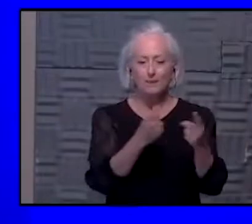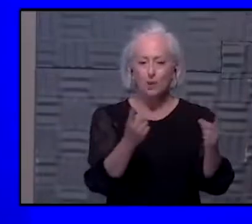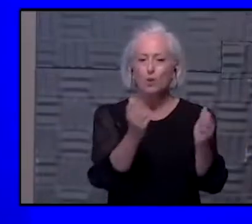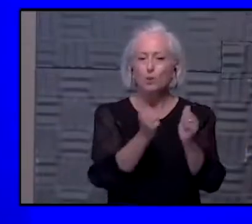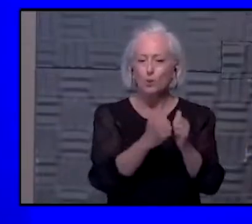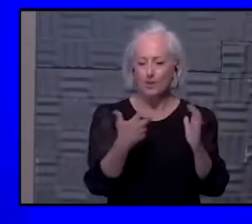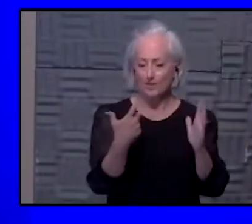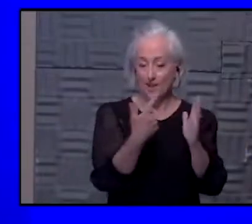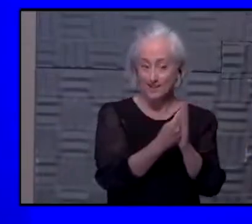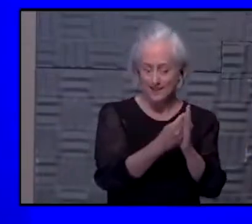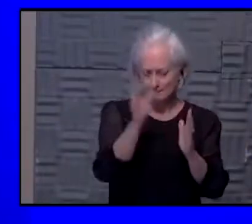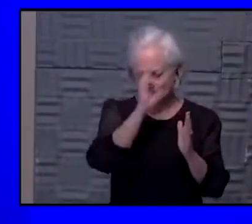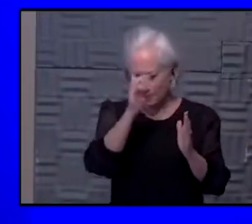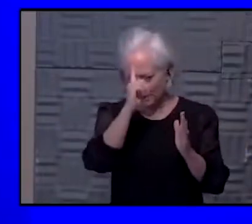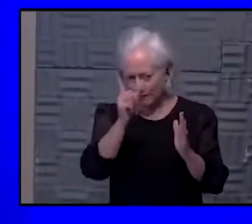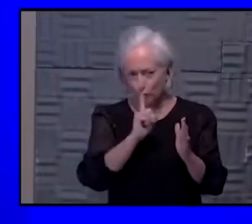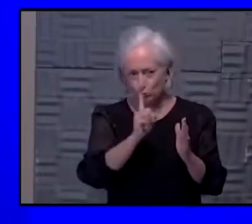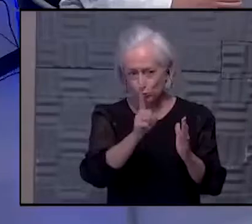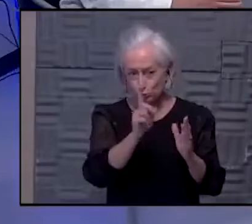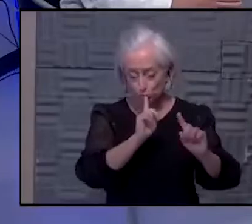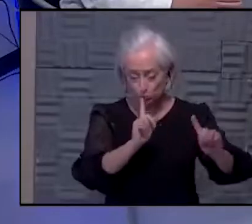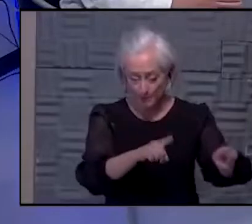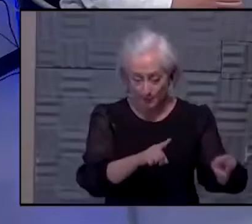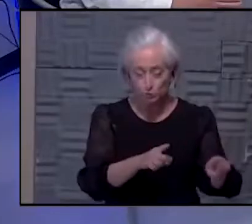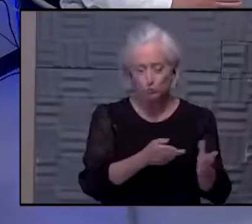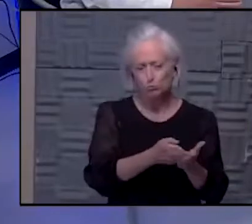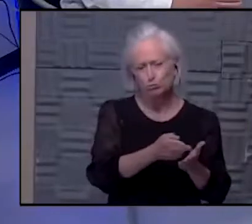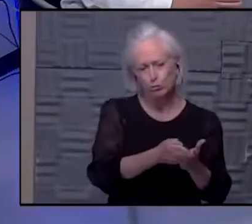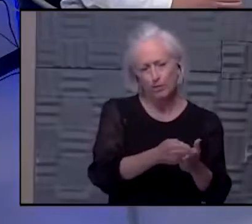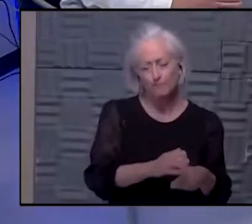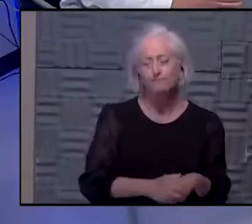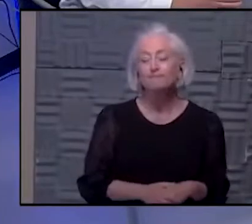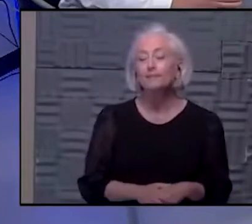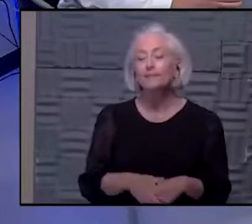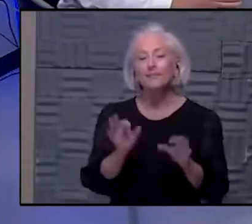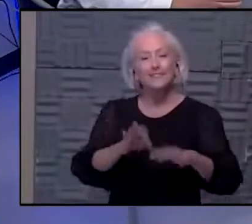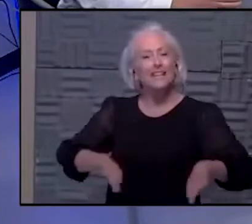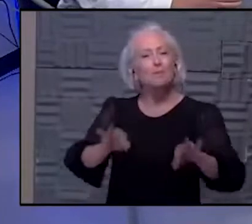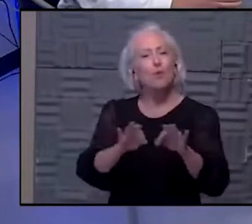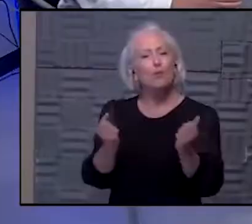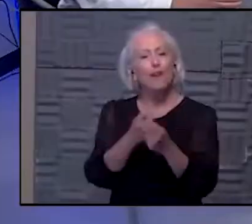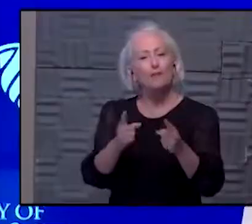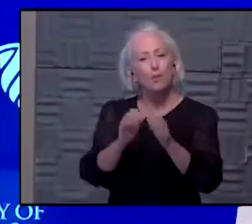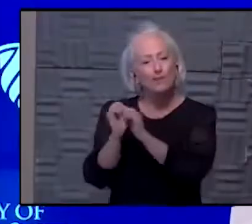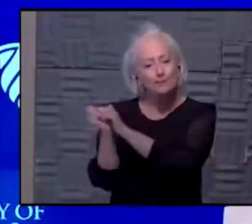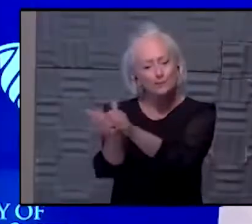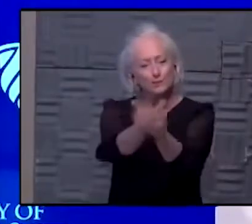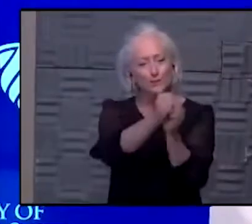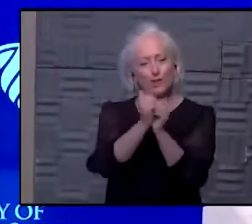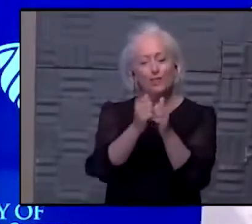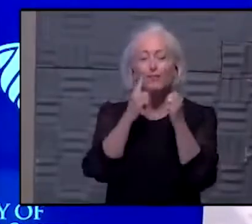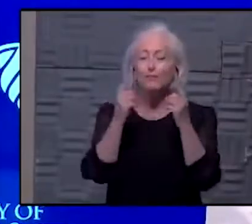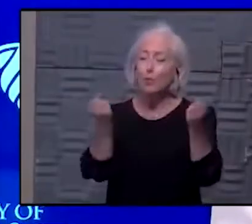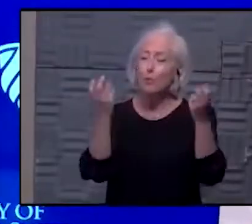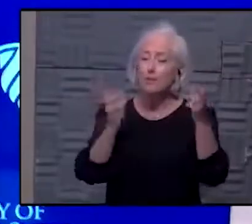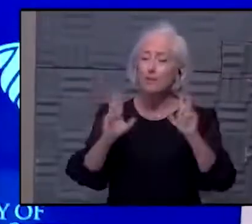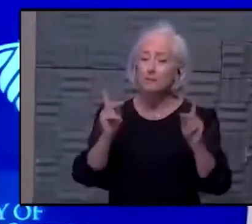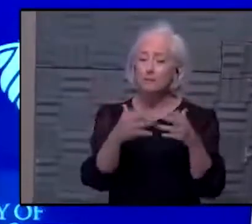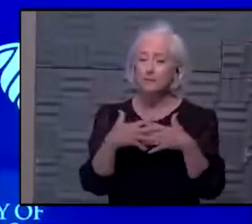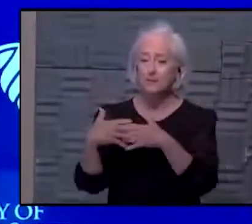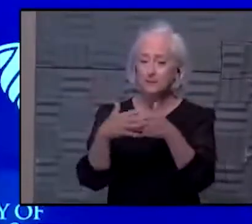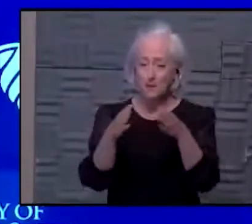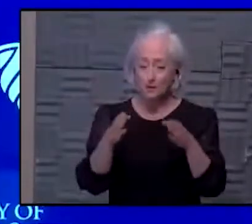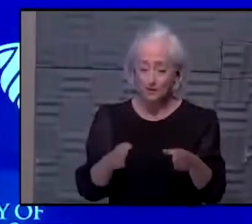seek out the true answers and those sources of truth. I think it's also important to remember that we are in this together. And for many of our fellow Americans, they will have